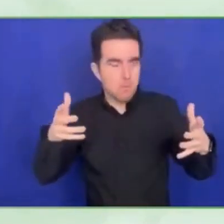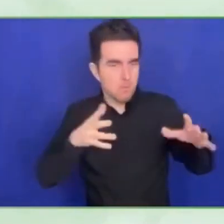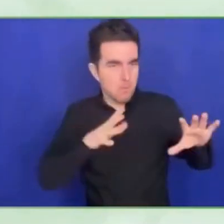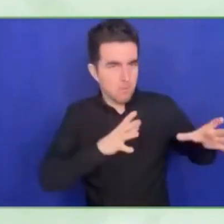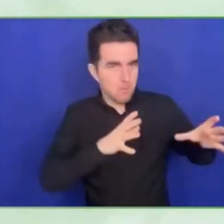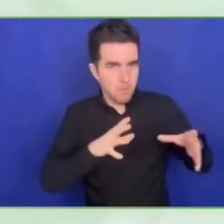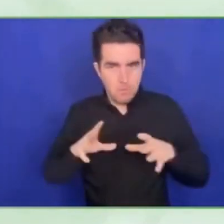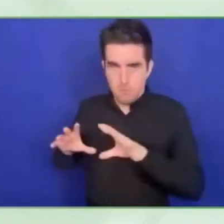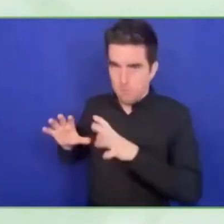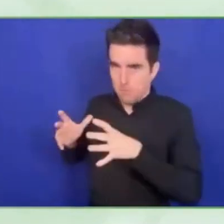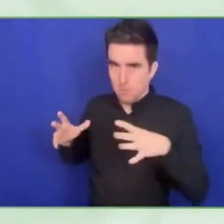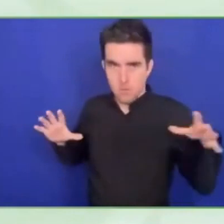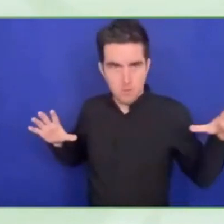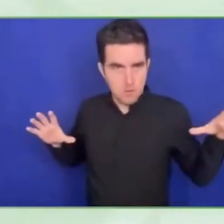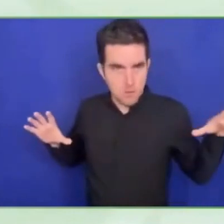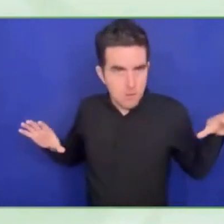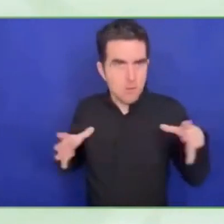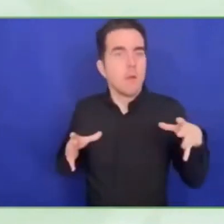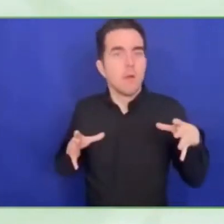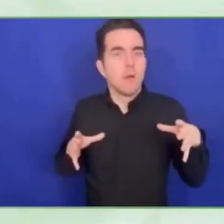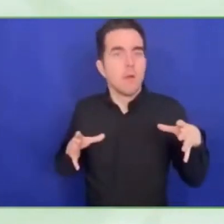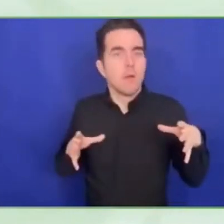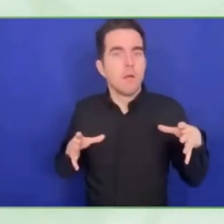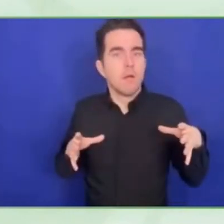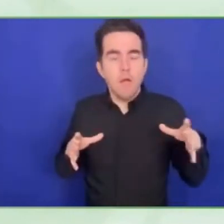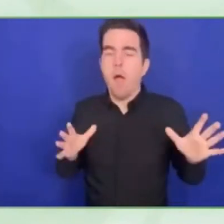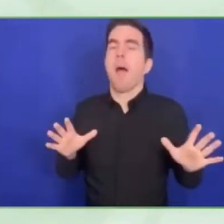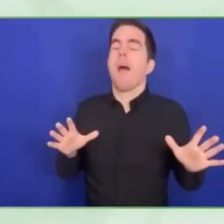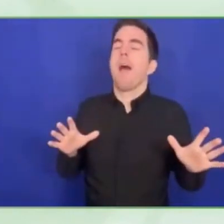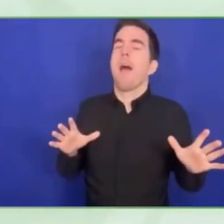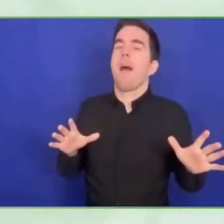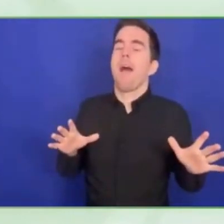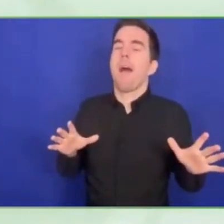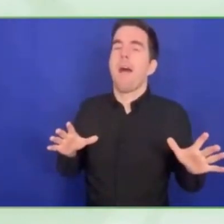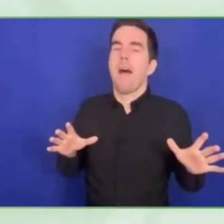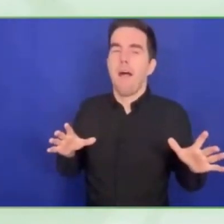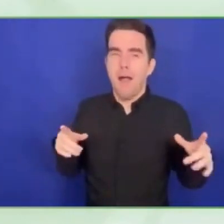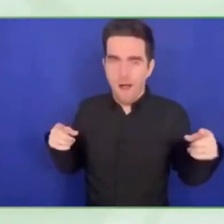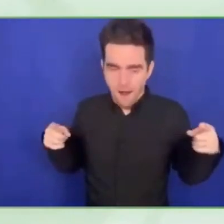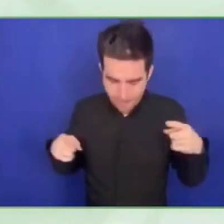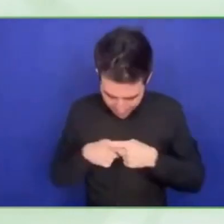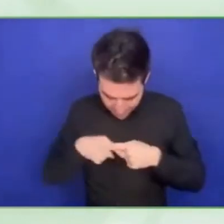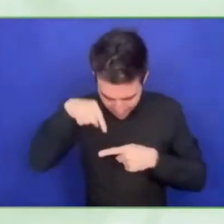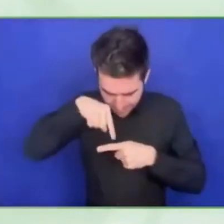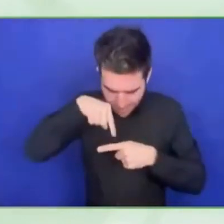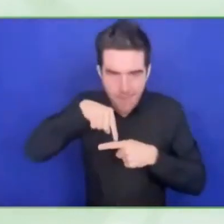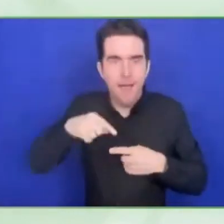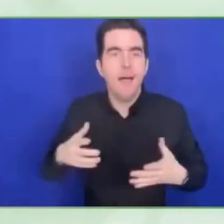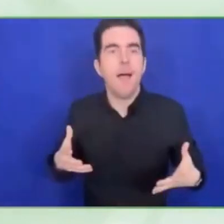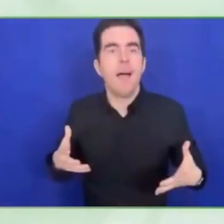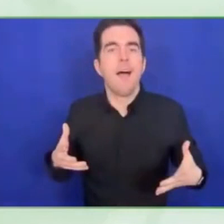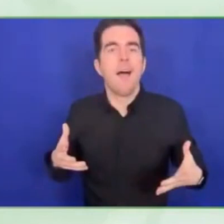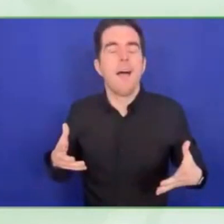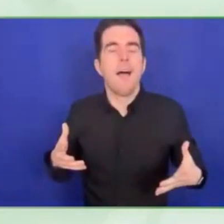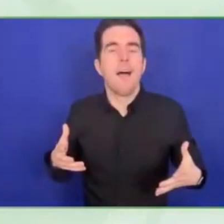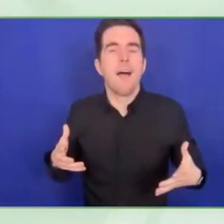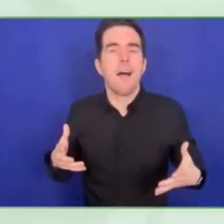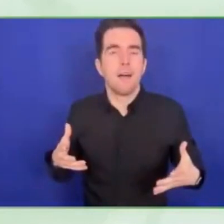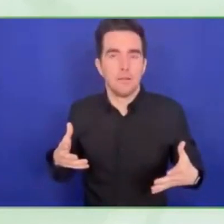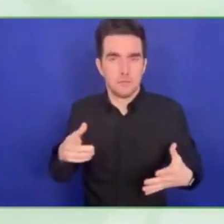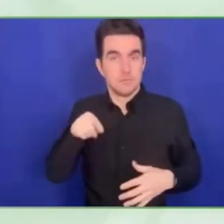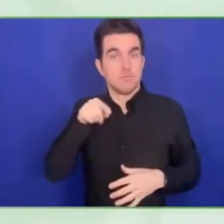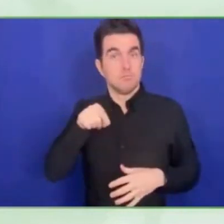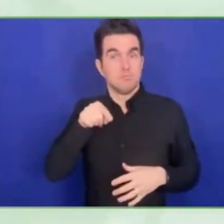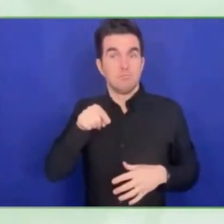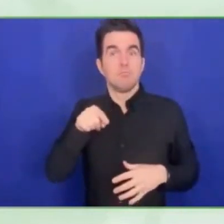of this conference, this table, and I want you to ask yourself what will you do with this platform? What will you do